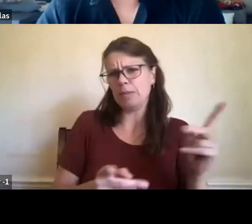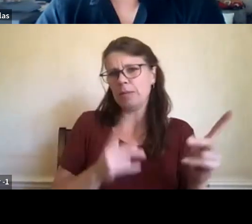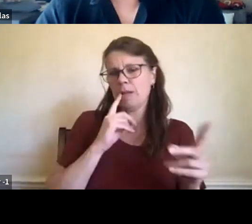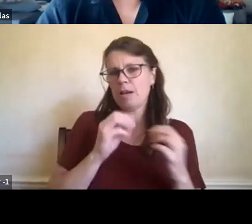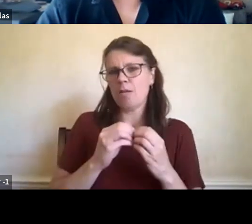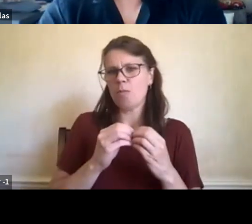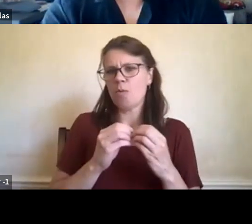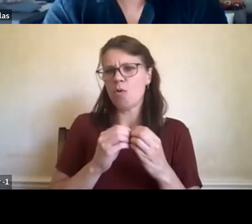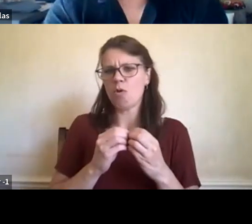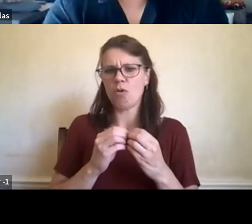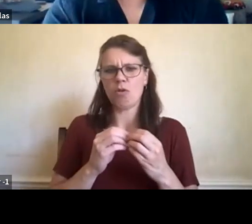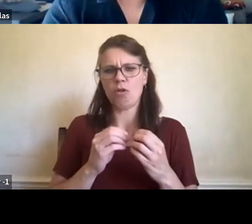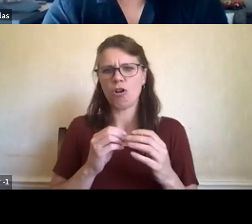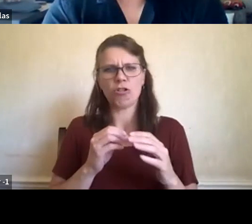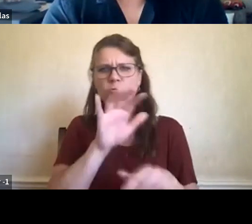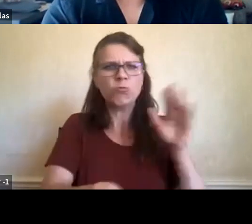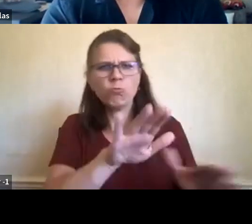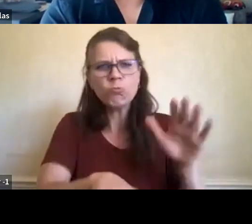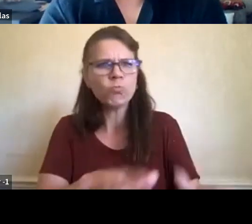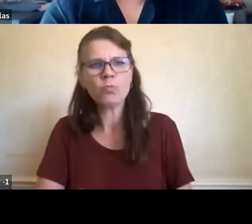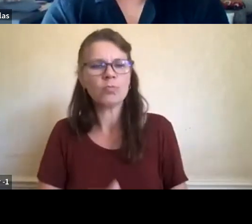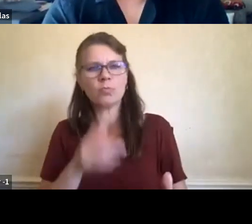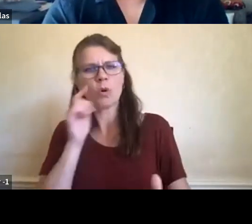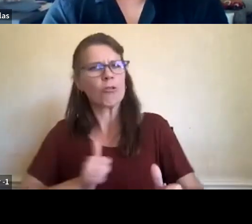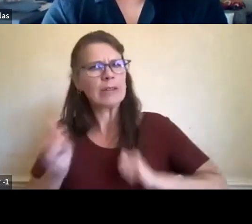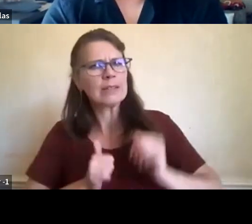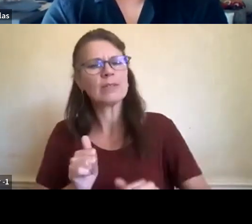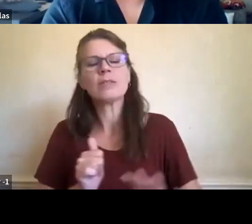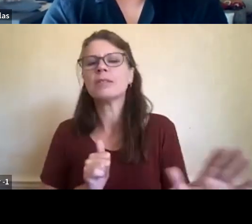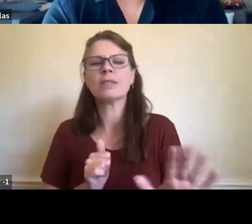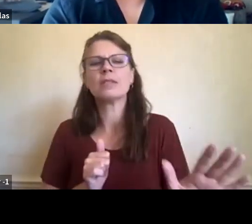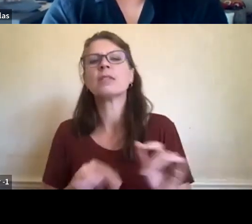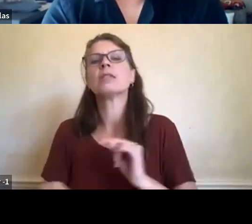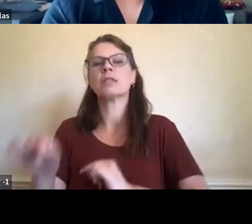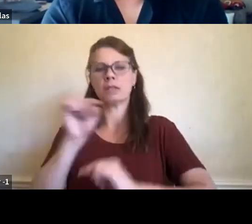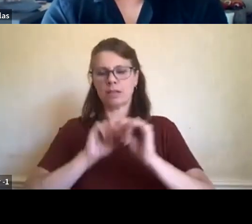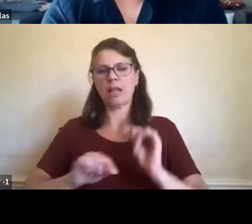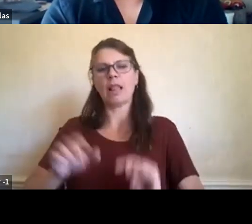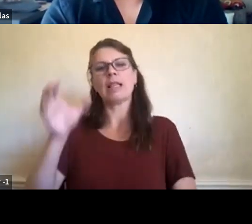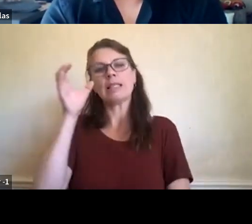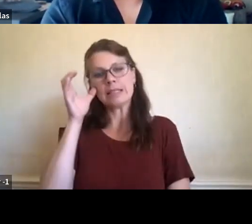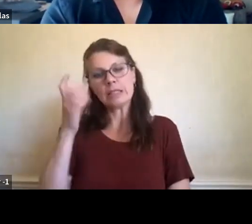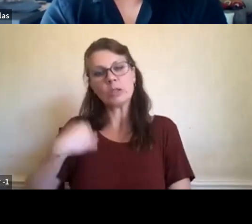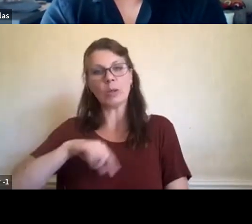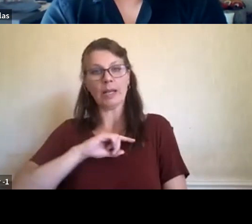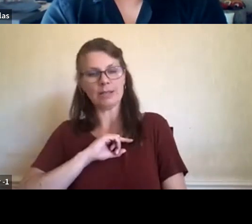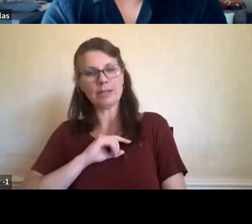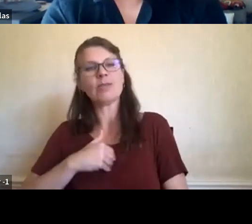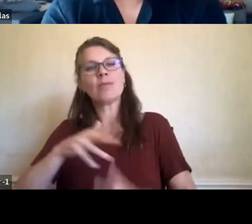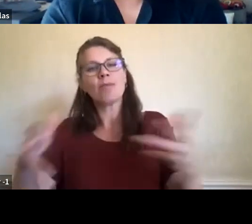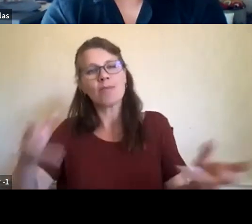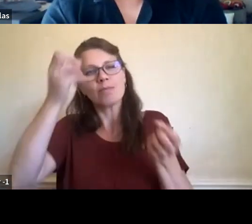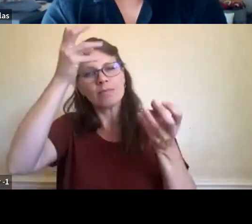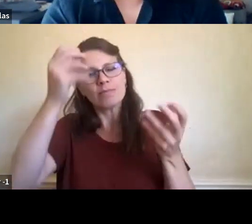and just fill that space, you know, listen, sit back and hear what our people have to say. And, um,